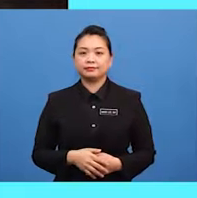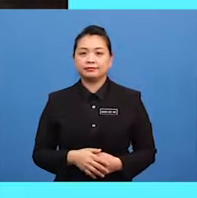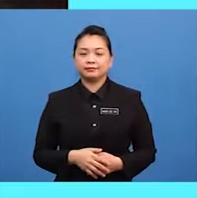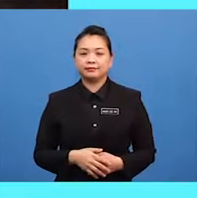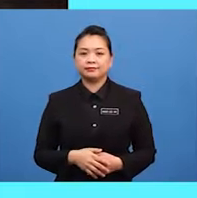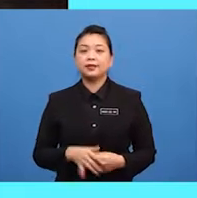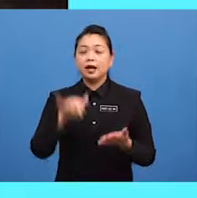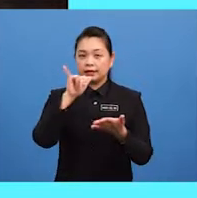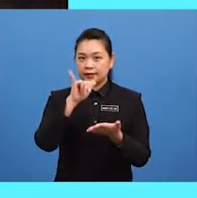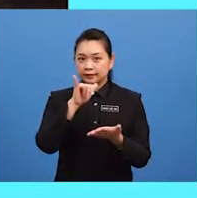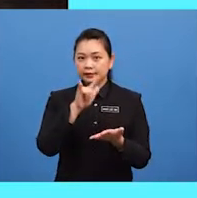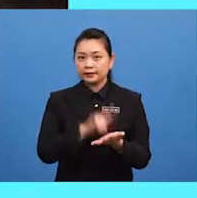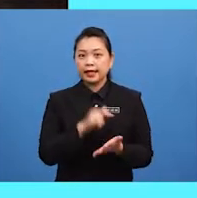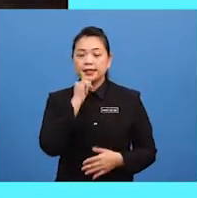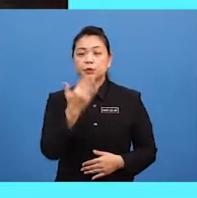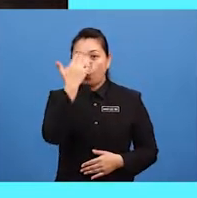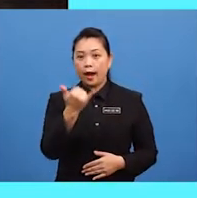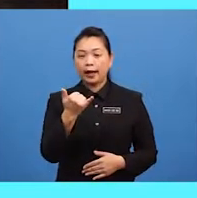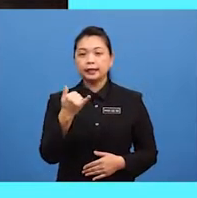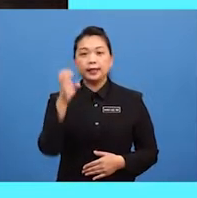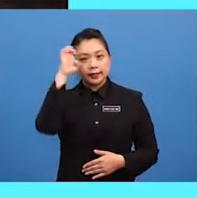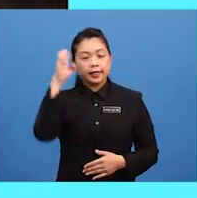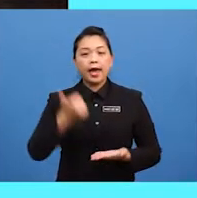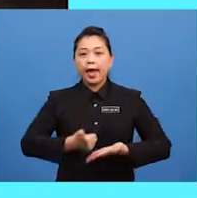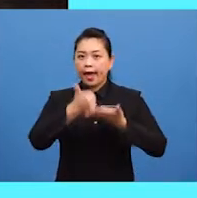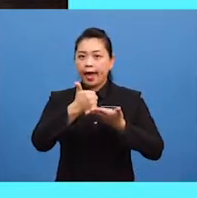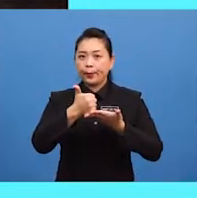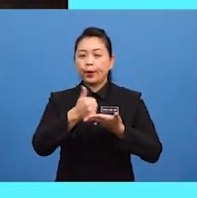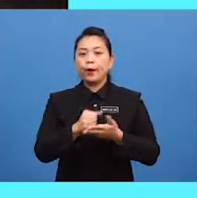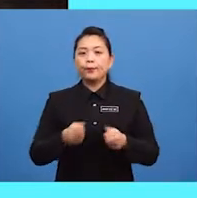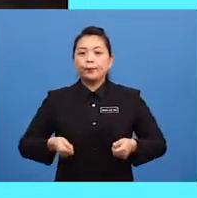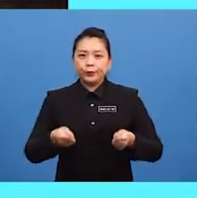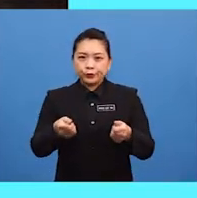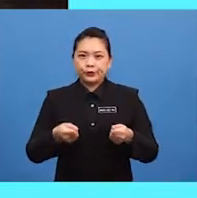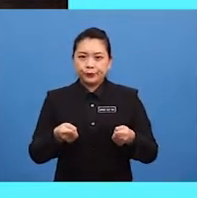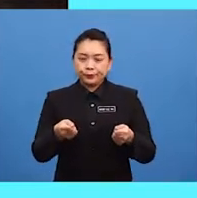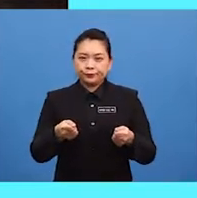that that that he helps to push him in the wheelchair